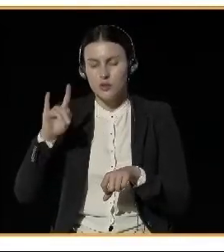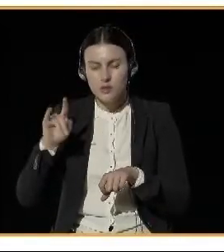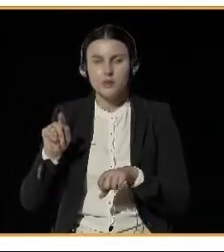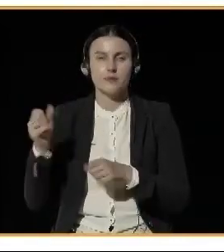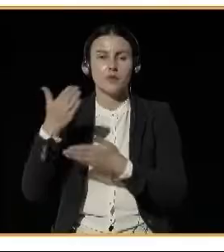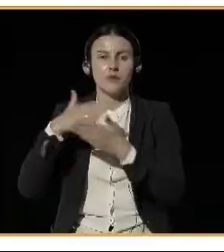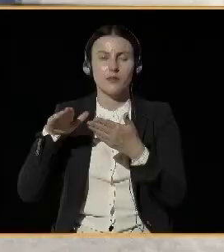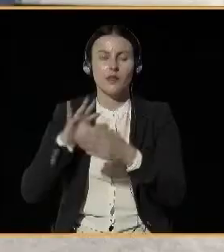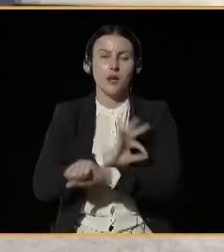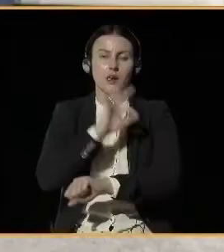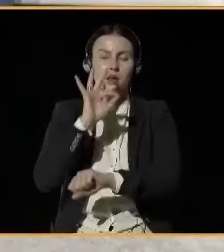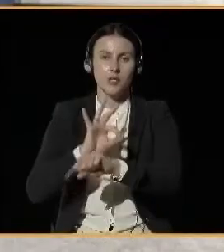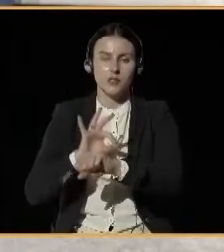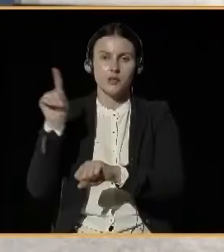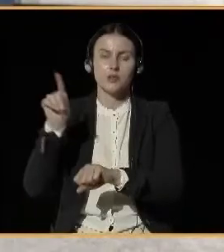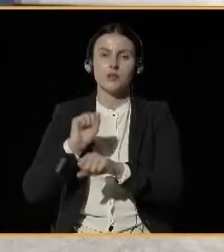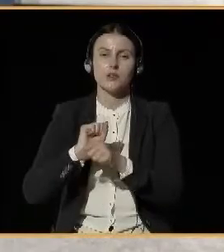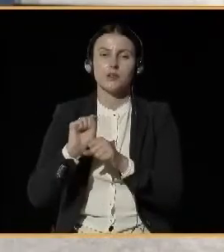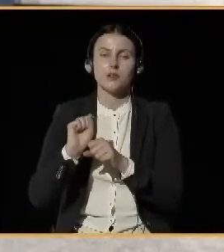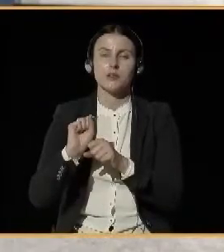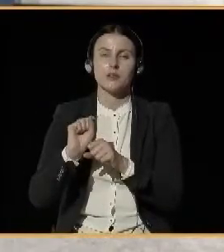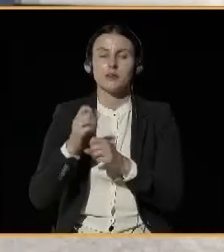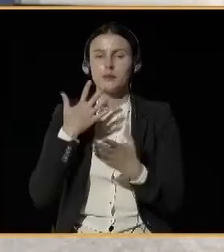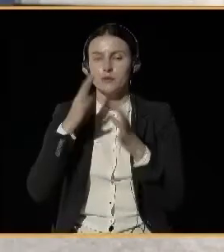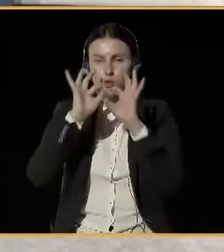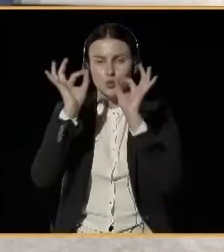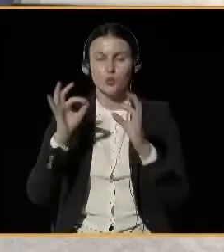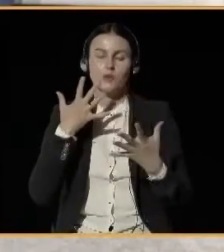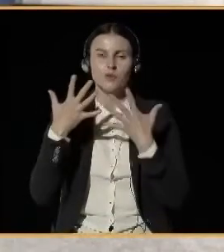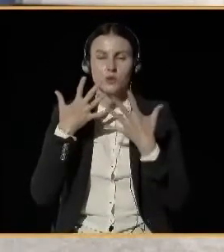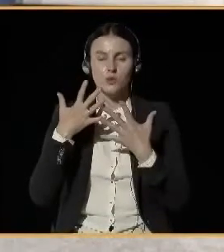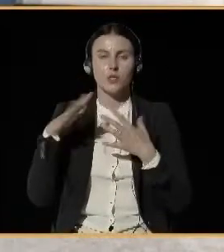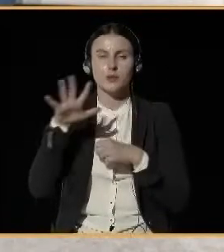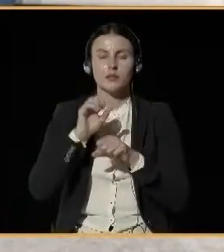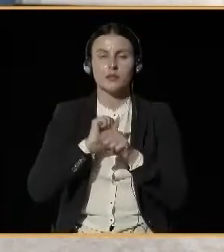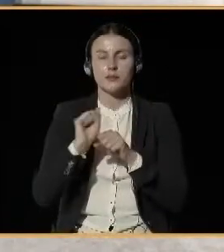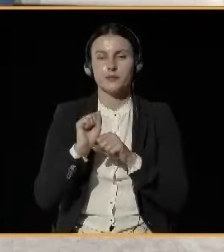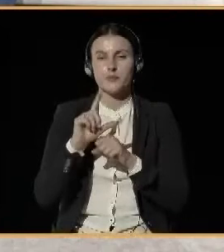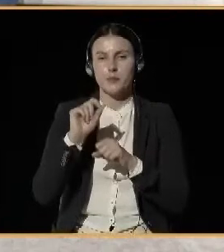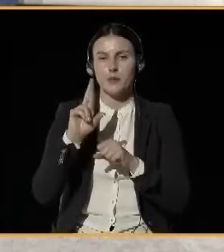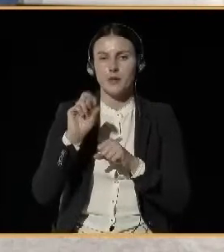Dr. Natalia Fidorów-Kaprawy from the Faculty of Environmental Engineering.